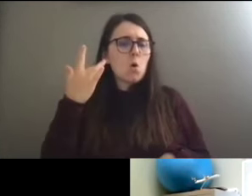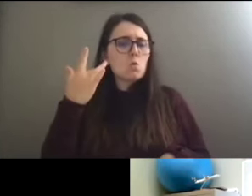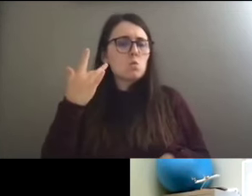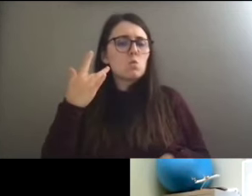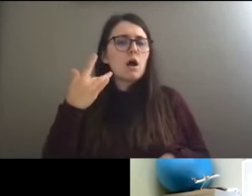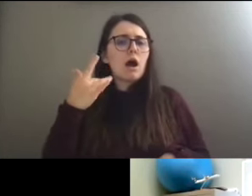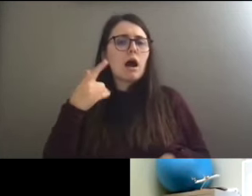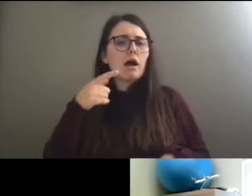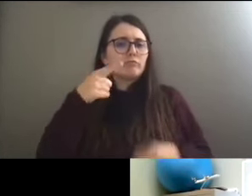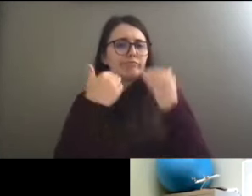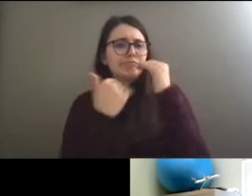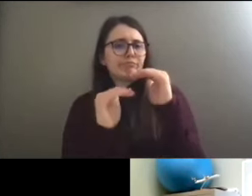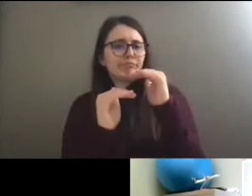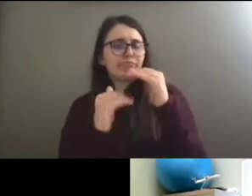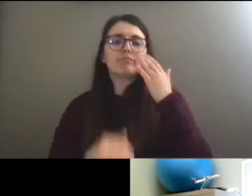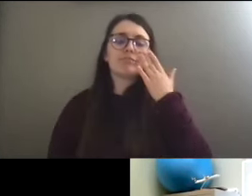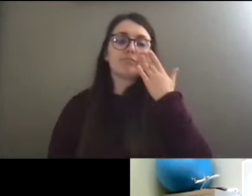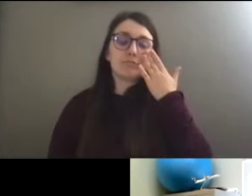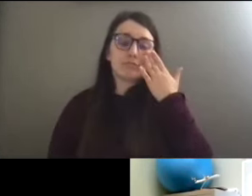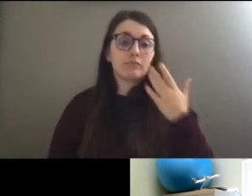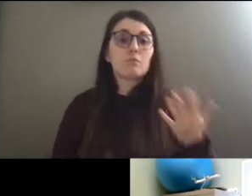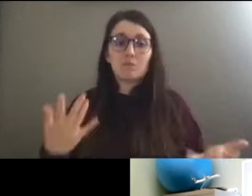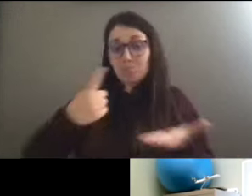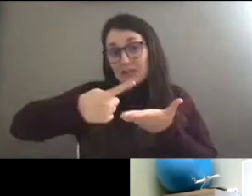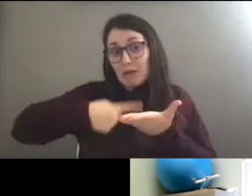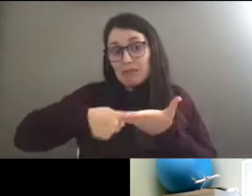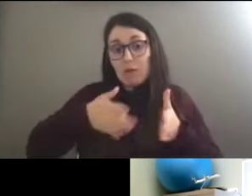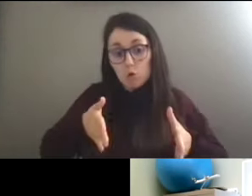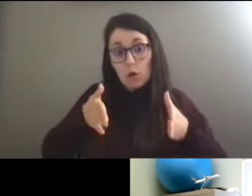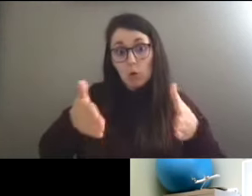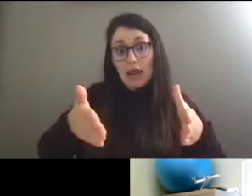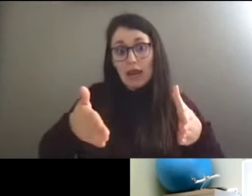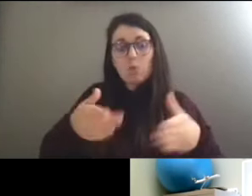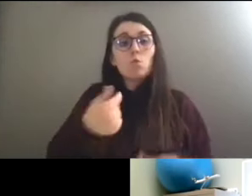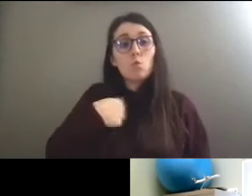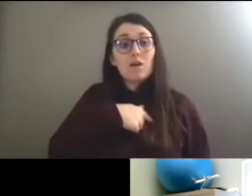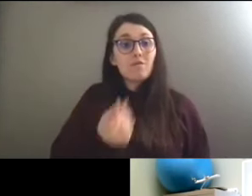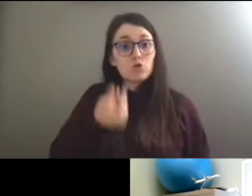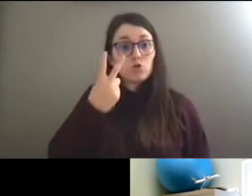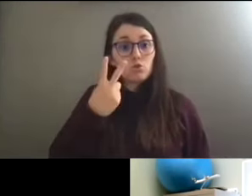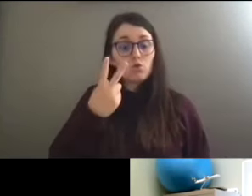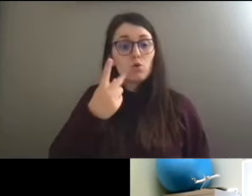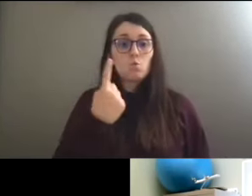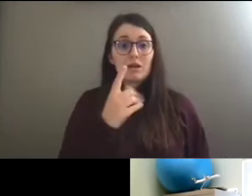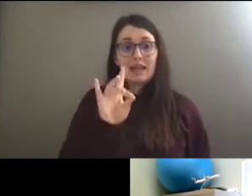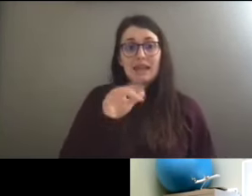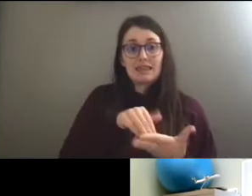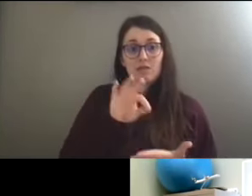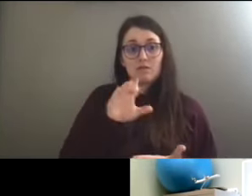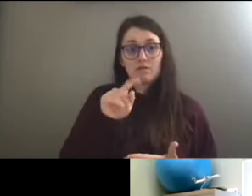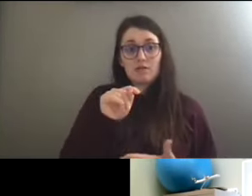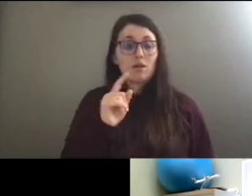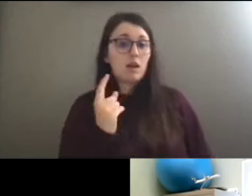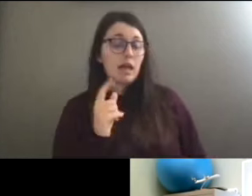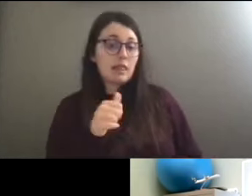that you can have? Well, sometimes it's the runway, but we have, so we have two runways, one that's 8,000 feet long and one that's 6